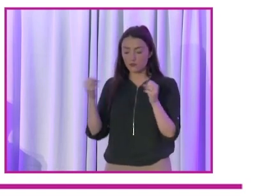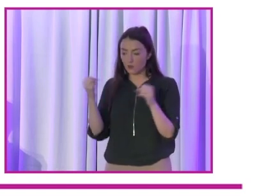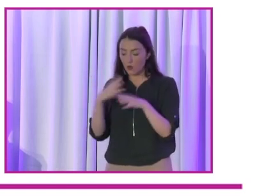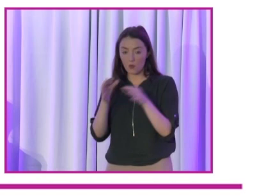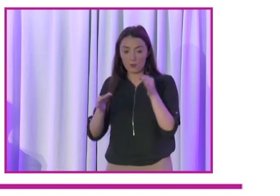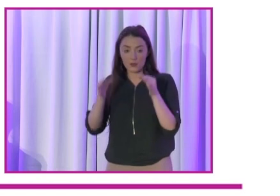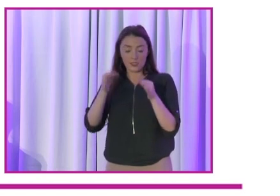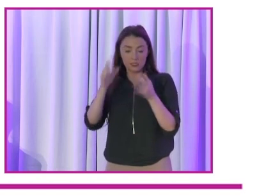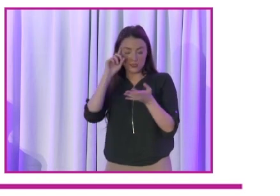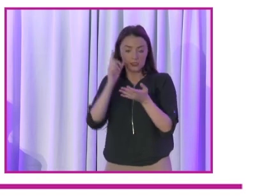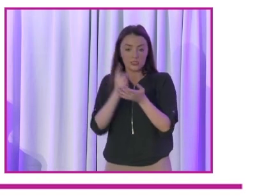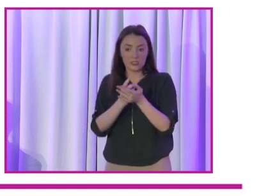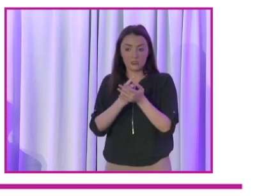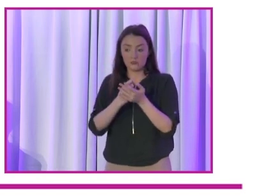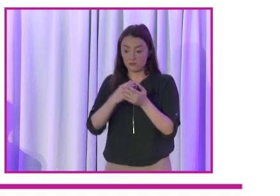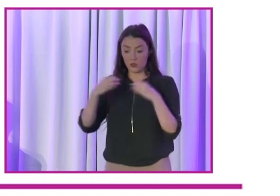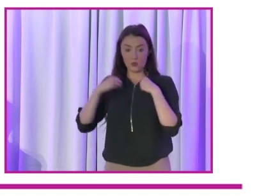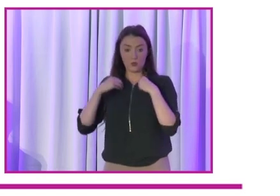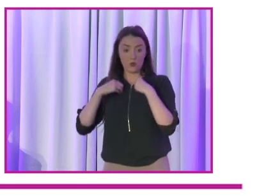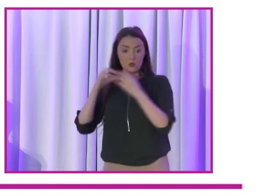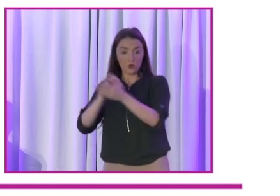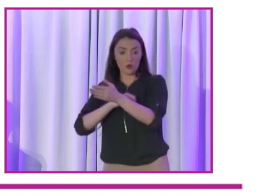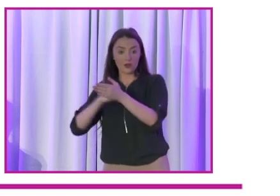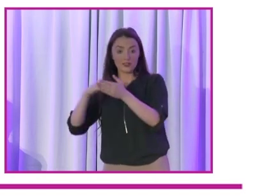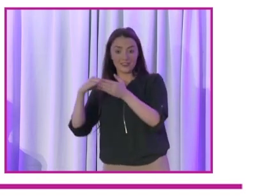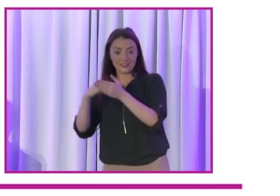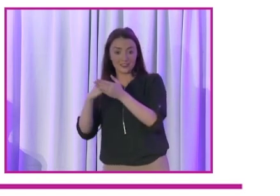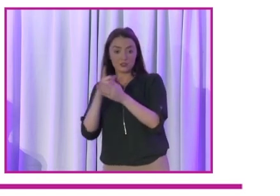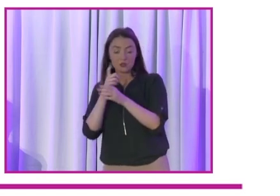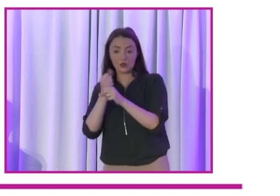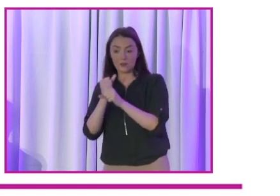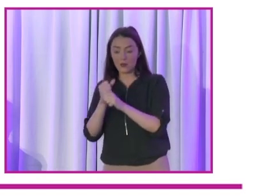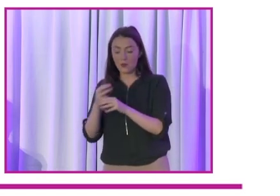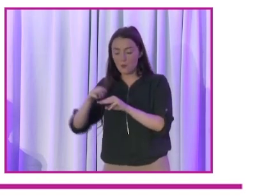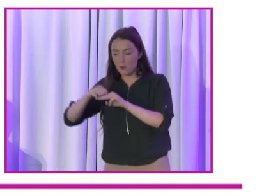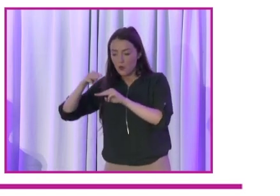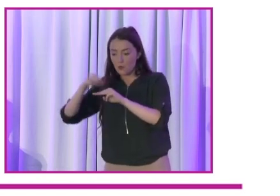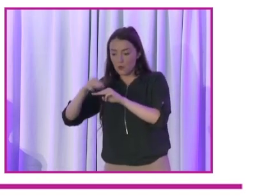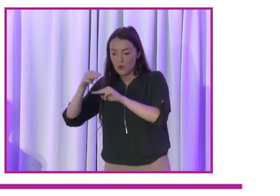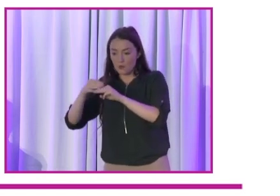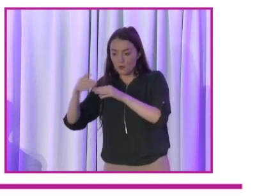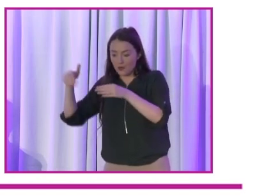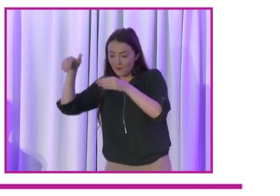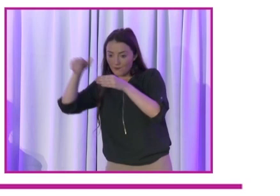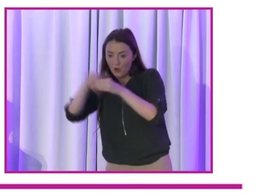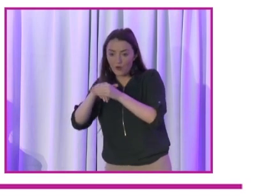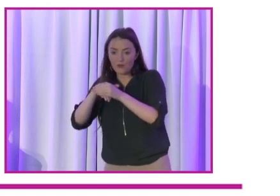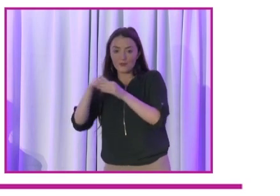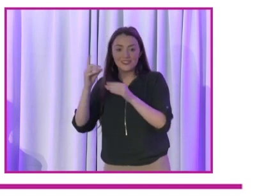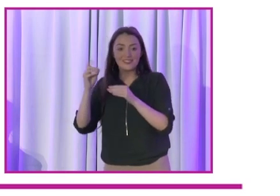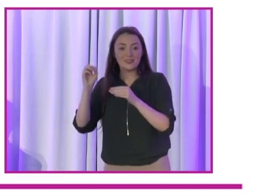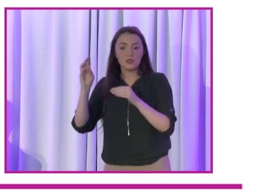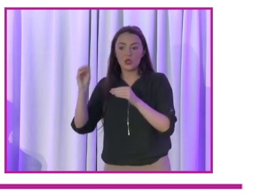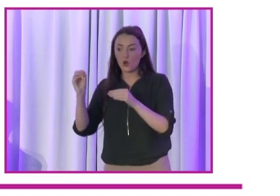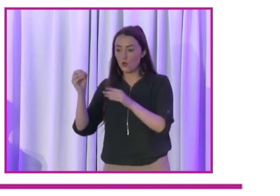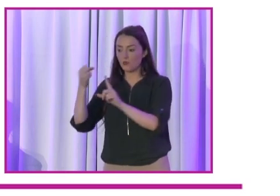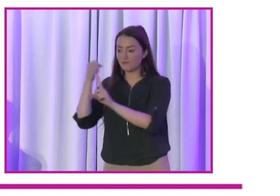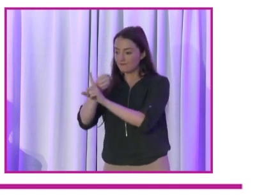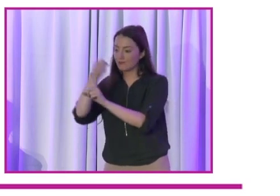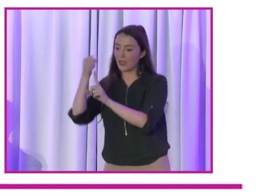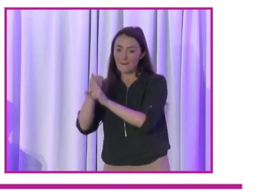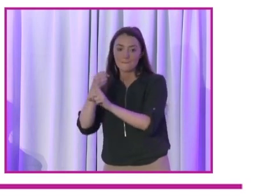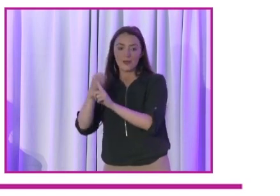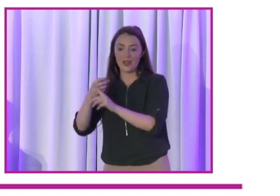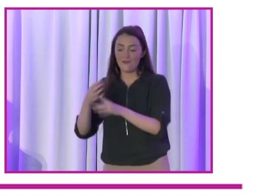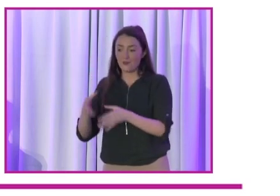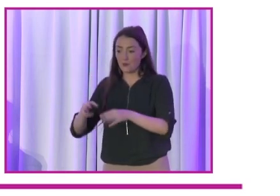number of those. Look, for my own organisation, it is about greater engagement with DPOs to understand, articulate and advocate for